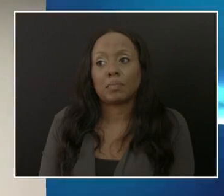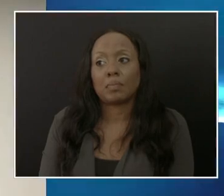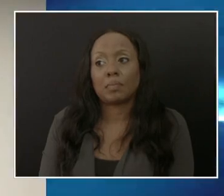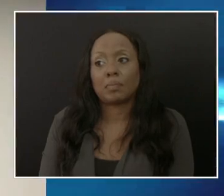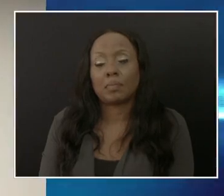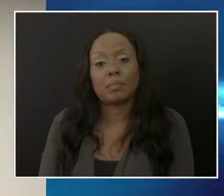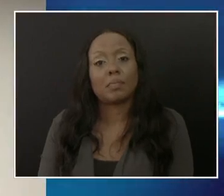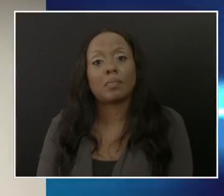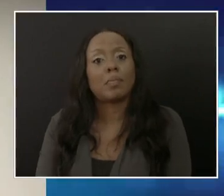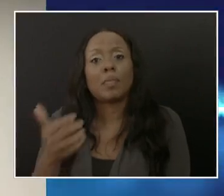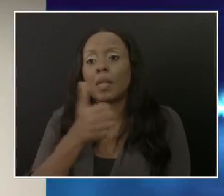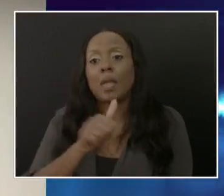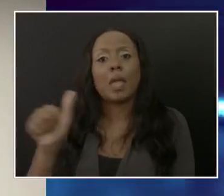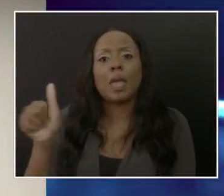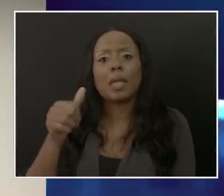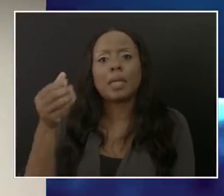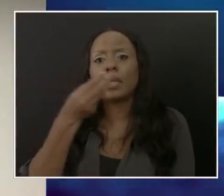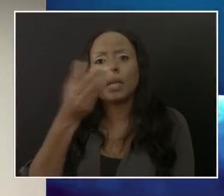Zones Initiative?